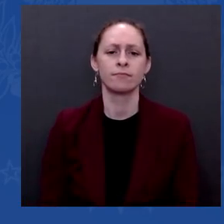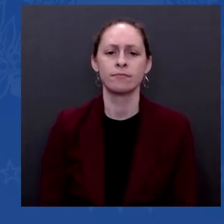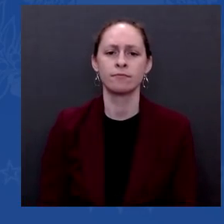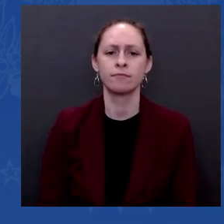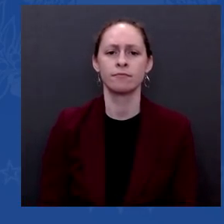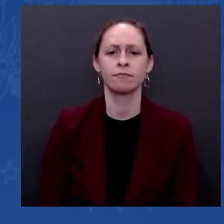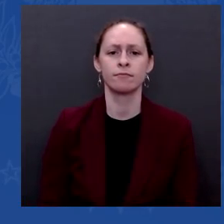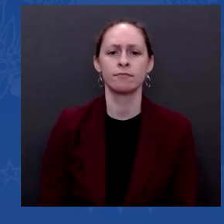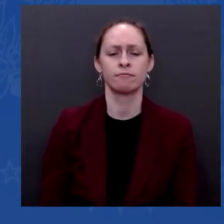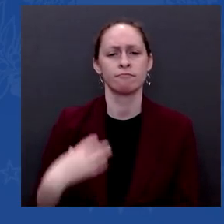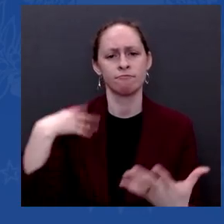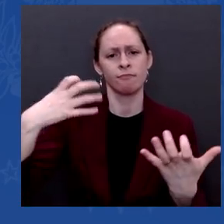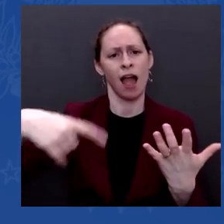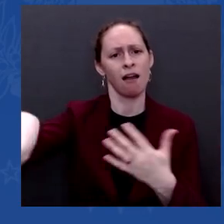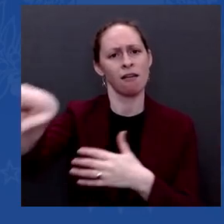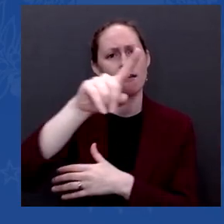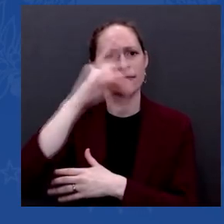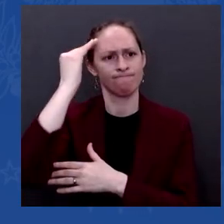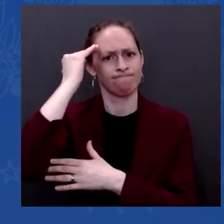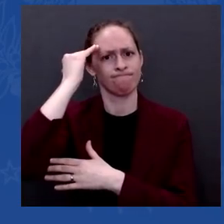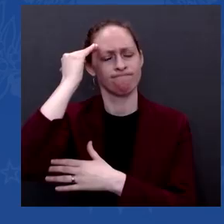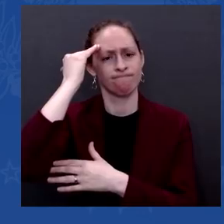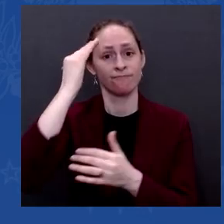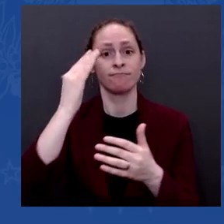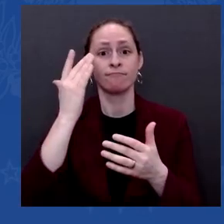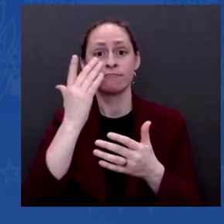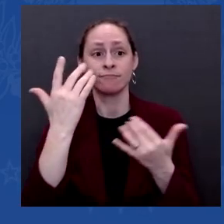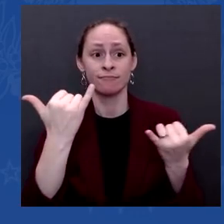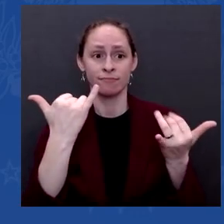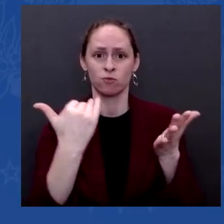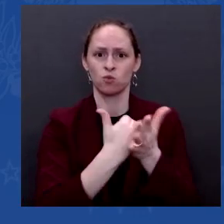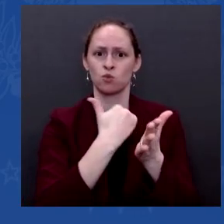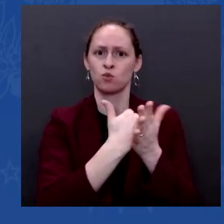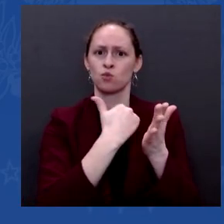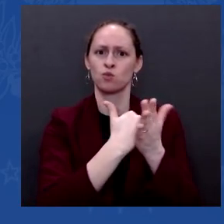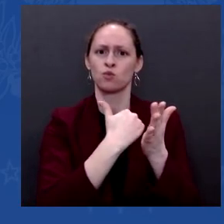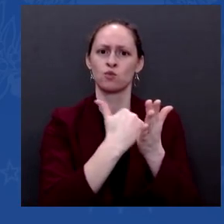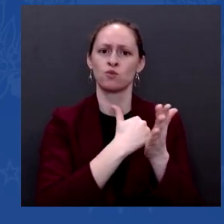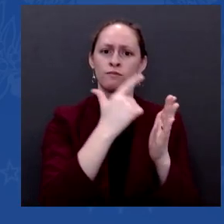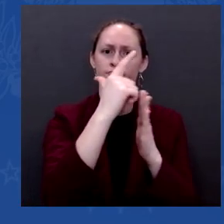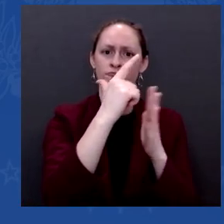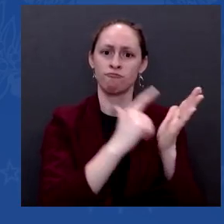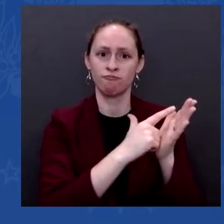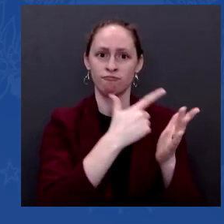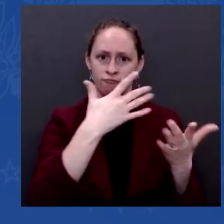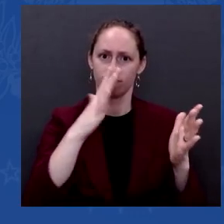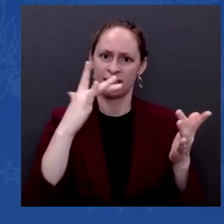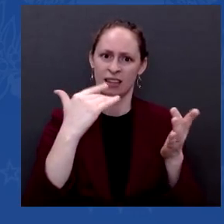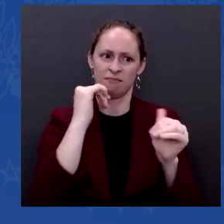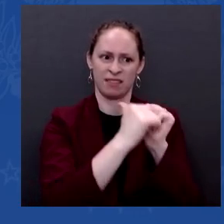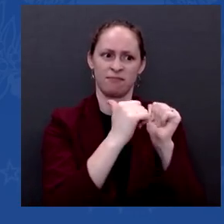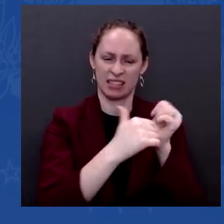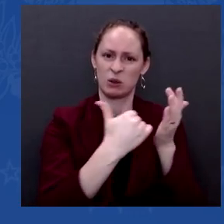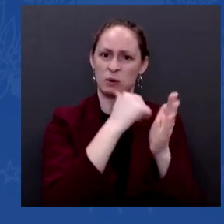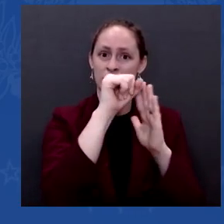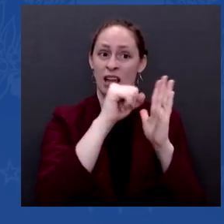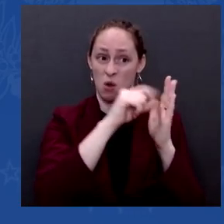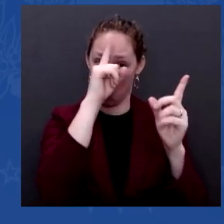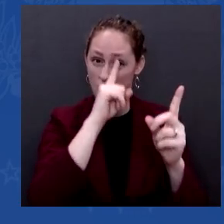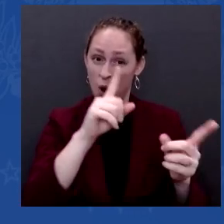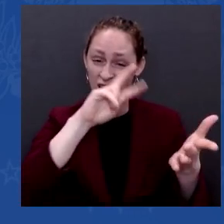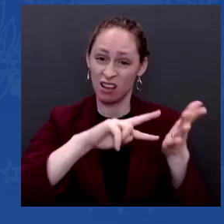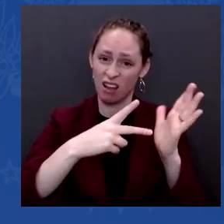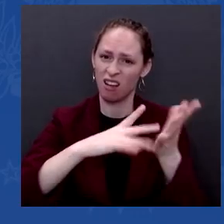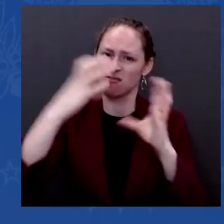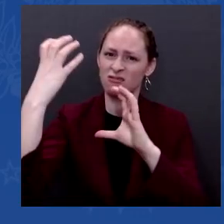maybe I'm just being too much of an optimist. Remember how we thought, not that many people are going to show up to vote